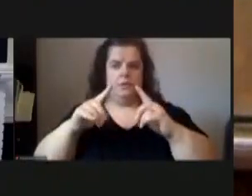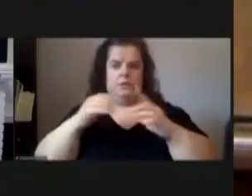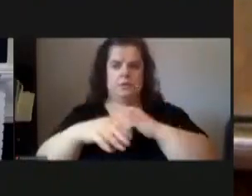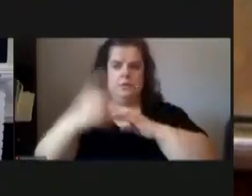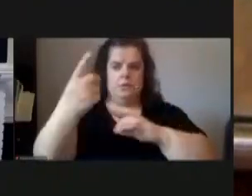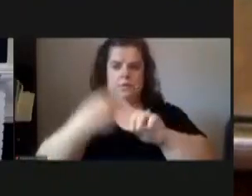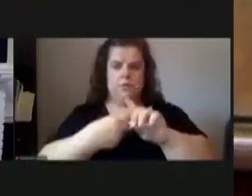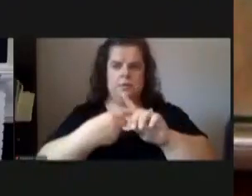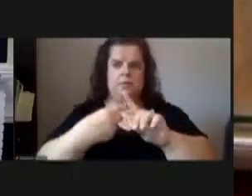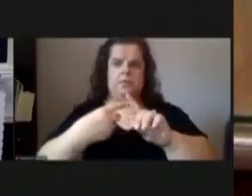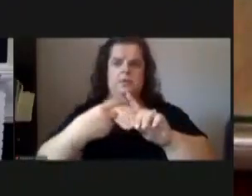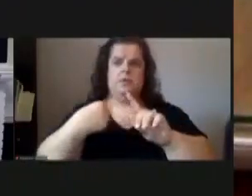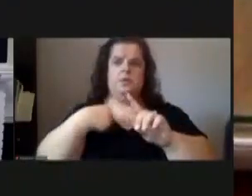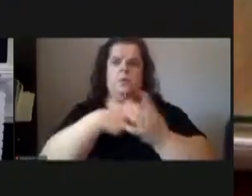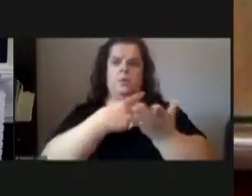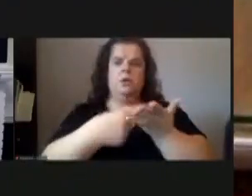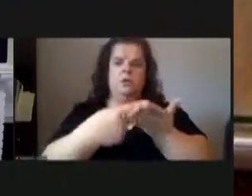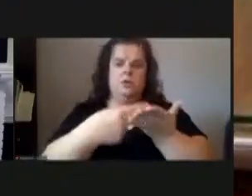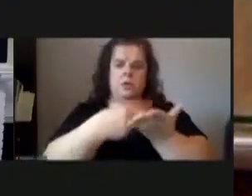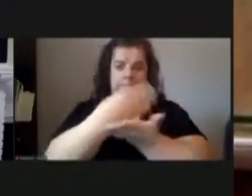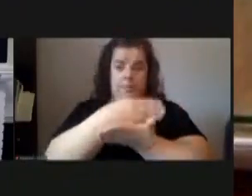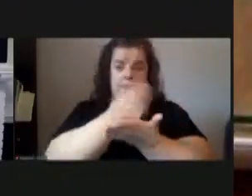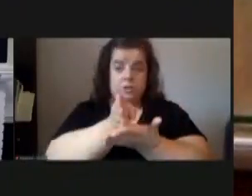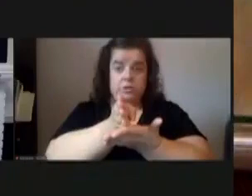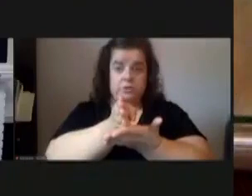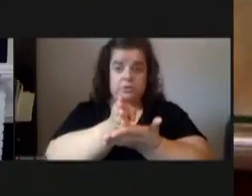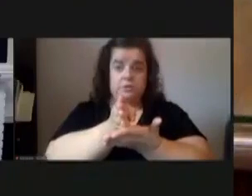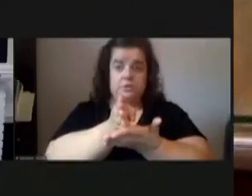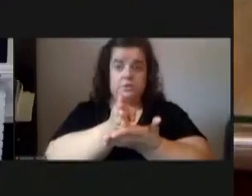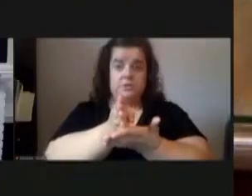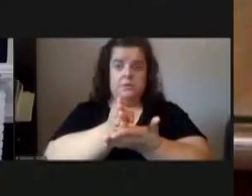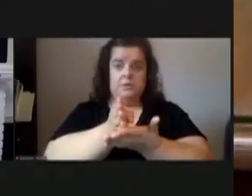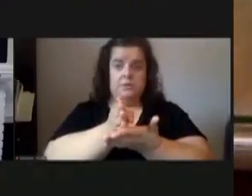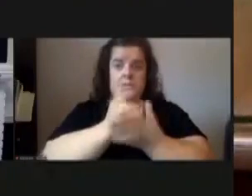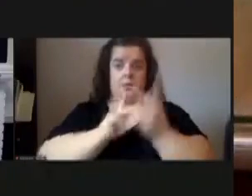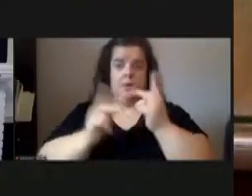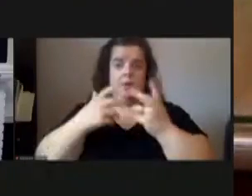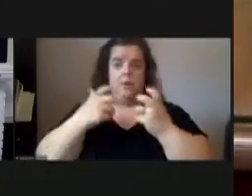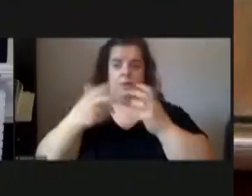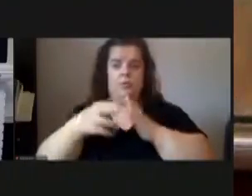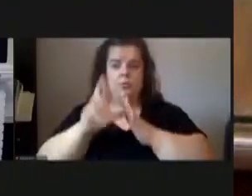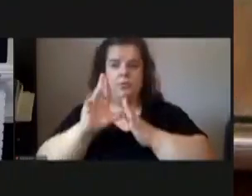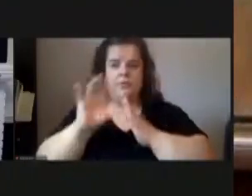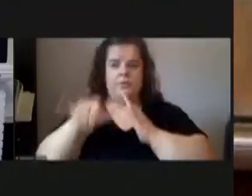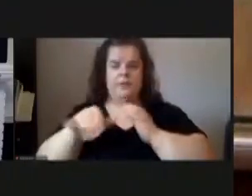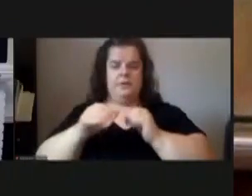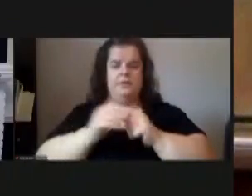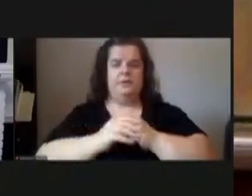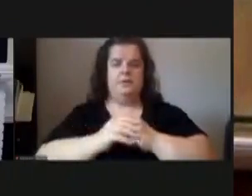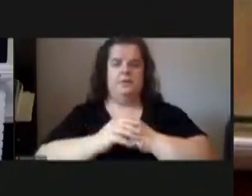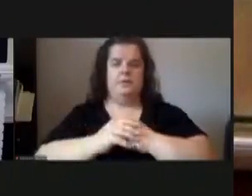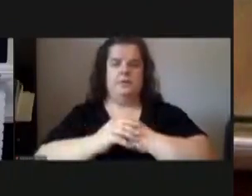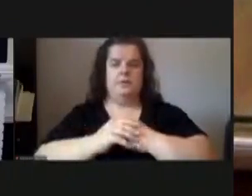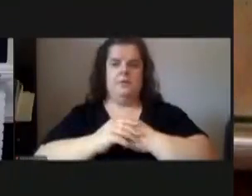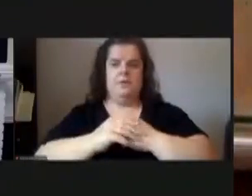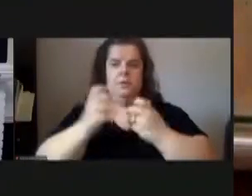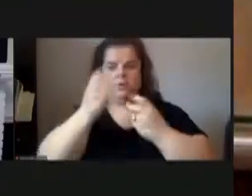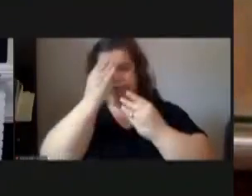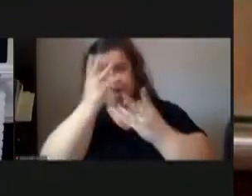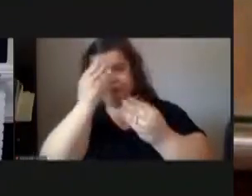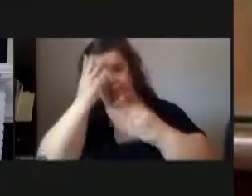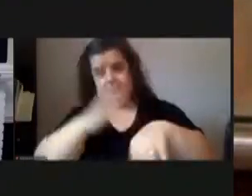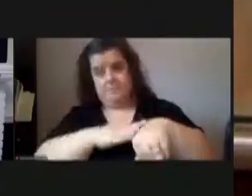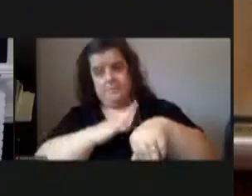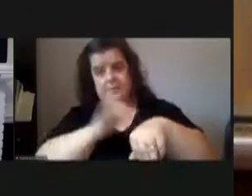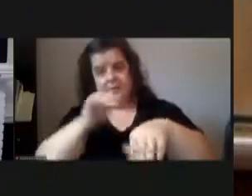when we're really discussing the budget publicly i want to preview that for for you and for that that's in my in my head right